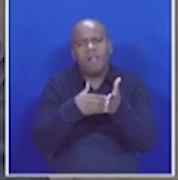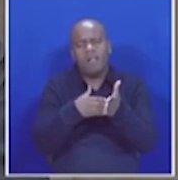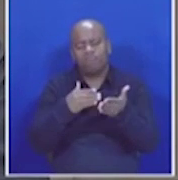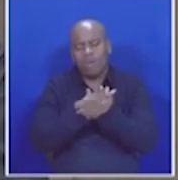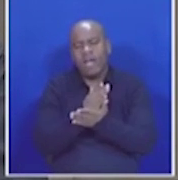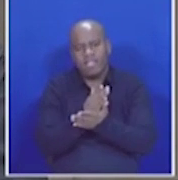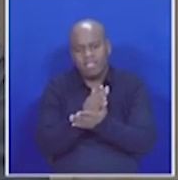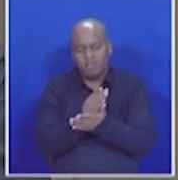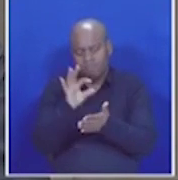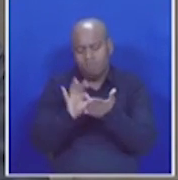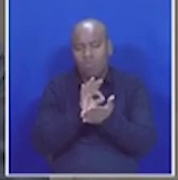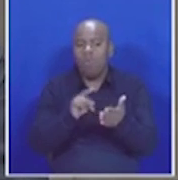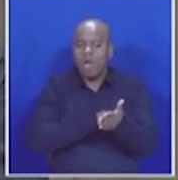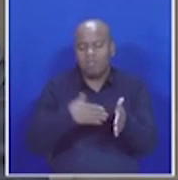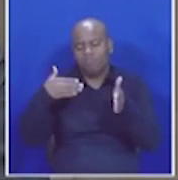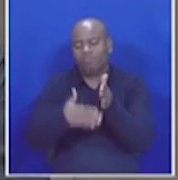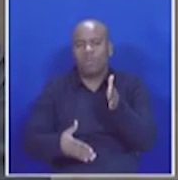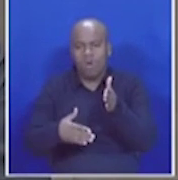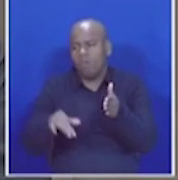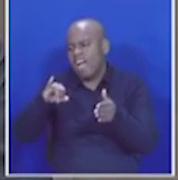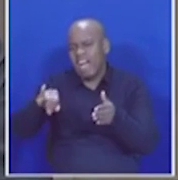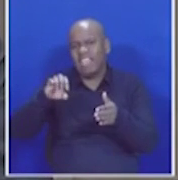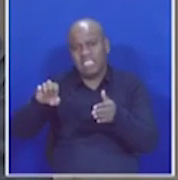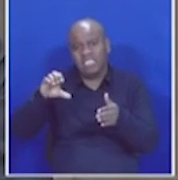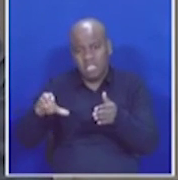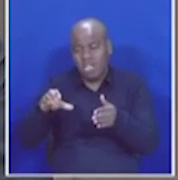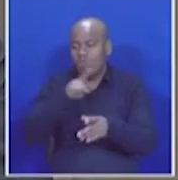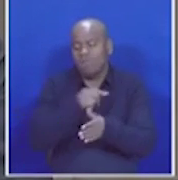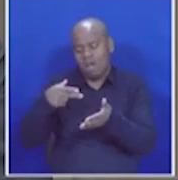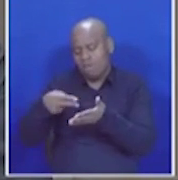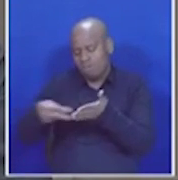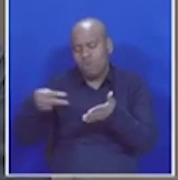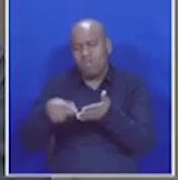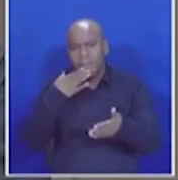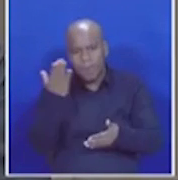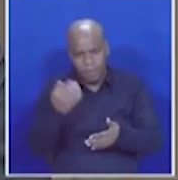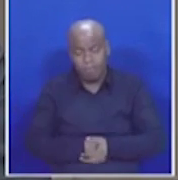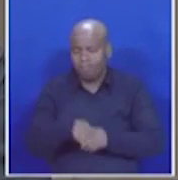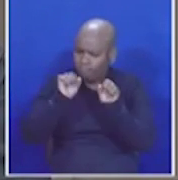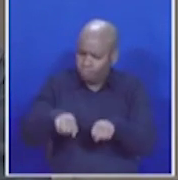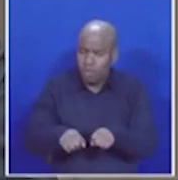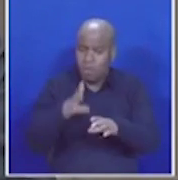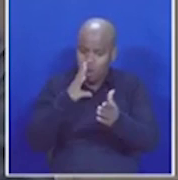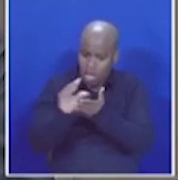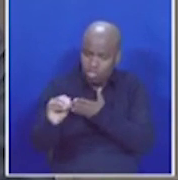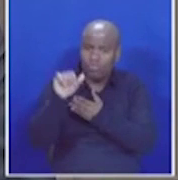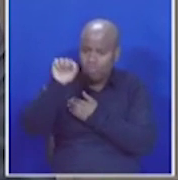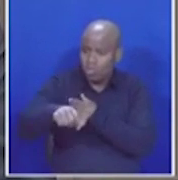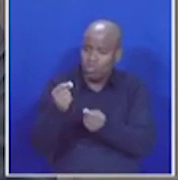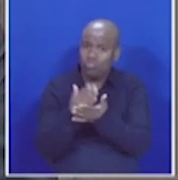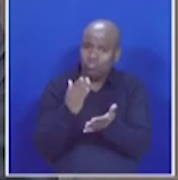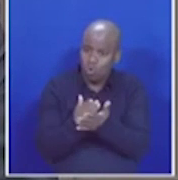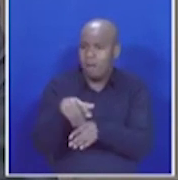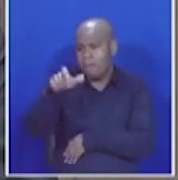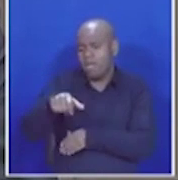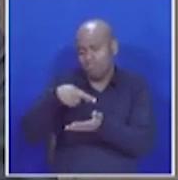voting day because of a shortcoming by the IEC in respect of the addresses. Indeed, care should be taken that all voters registered